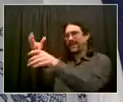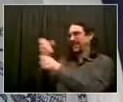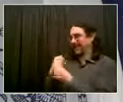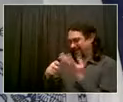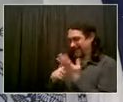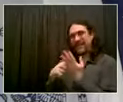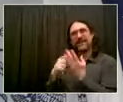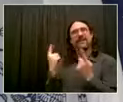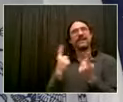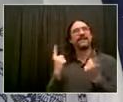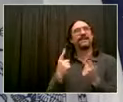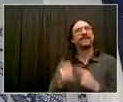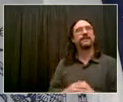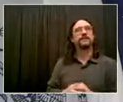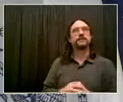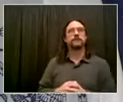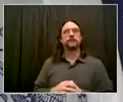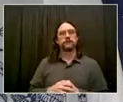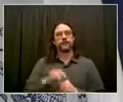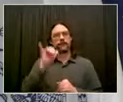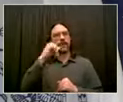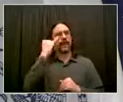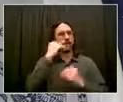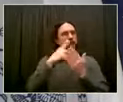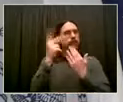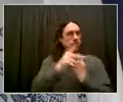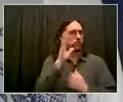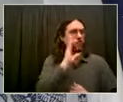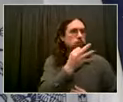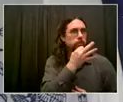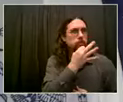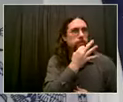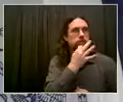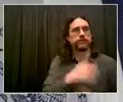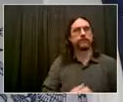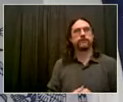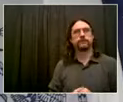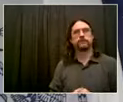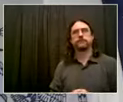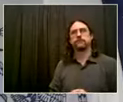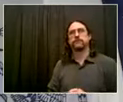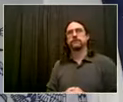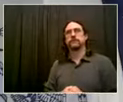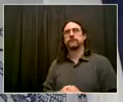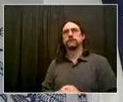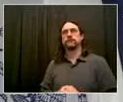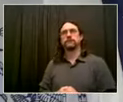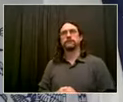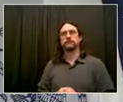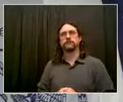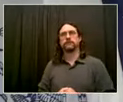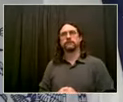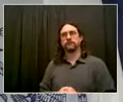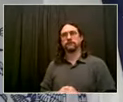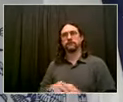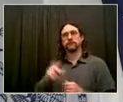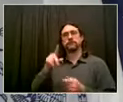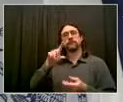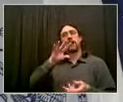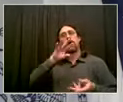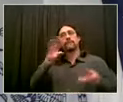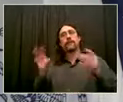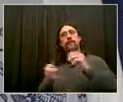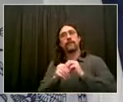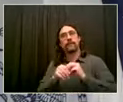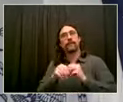we've seen the rate go down, but we still have to recognize a lot of people are getting vaccinated. And I don't want that to be